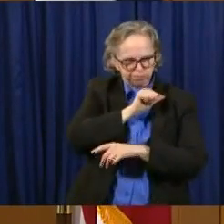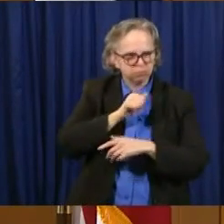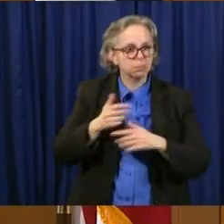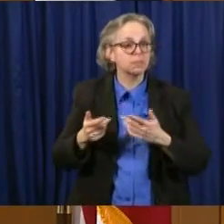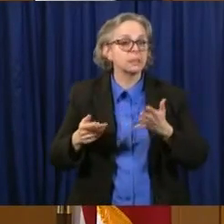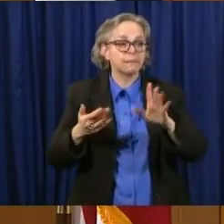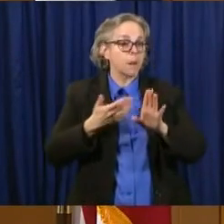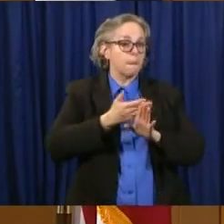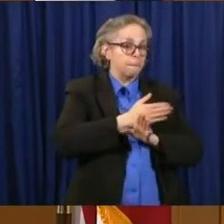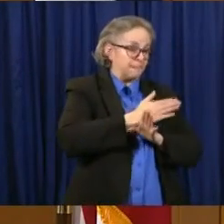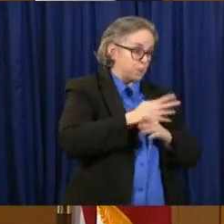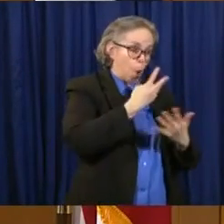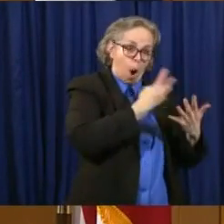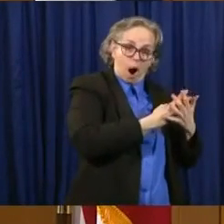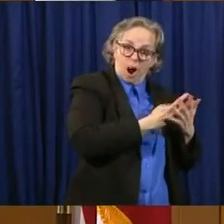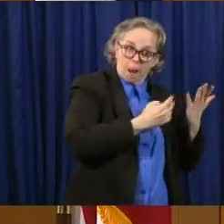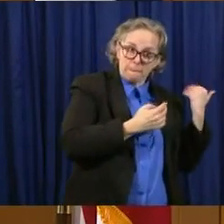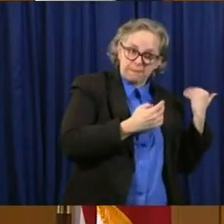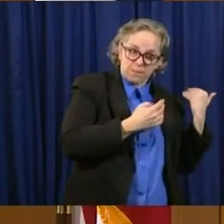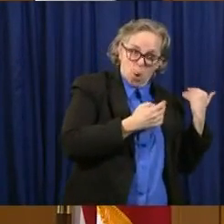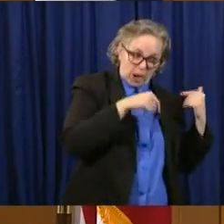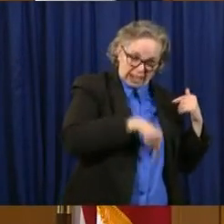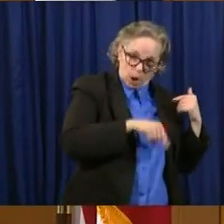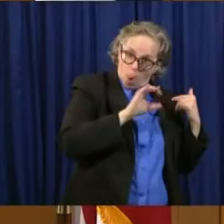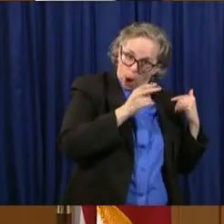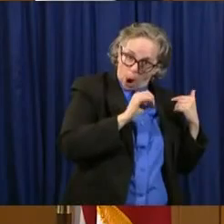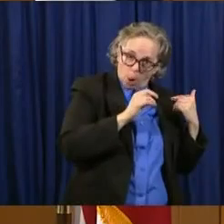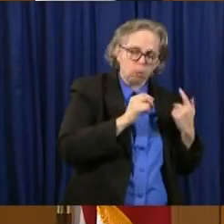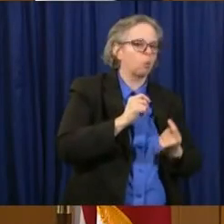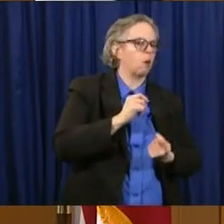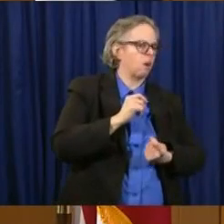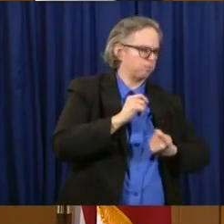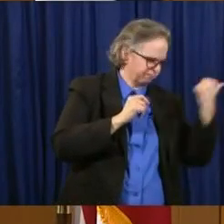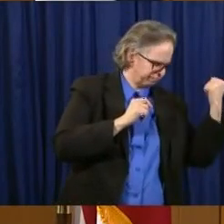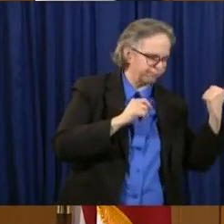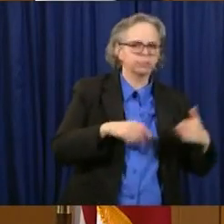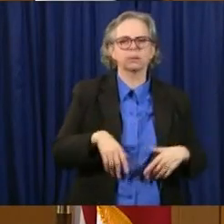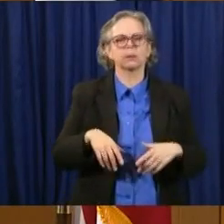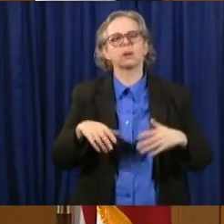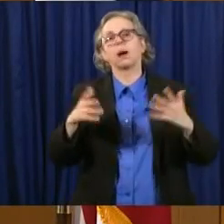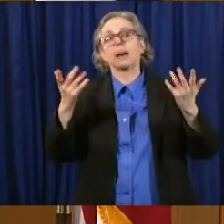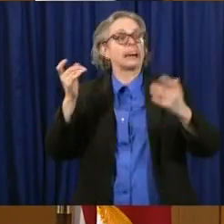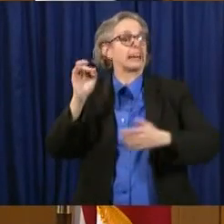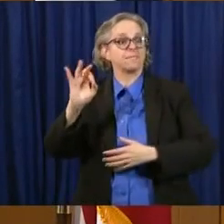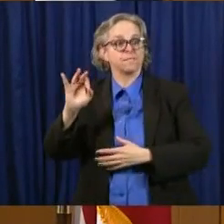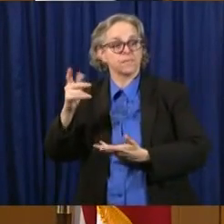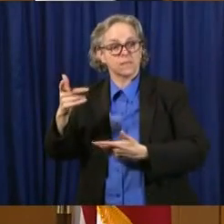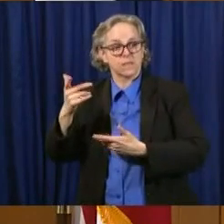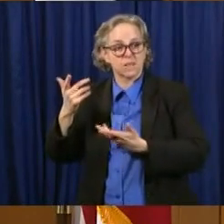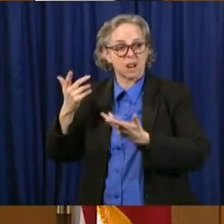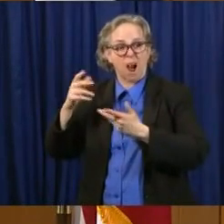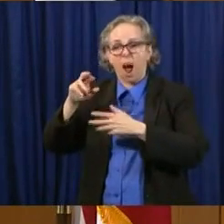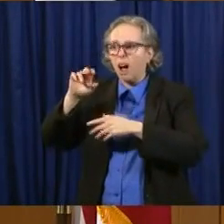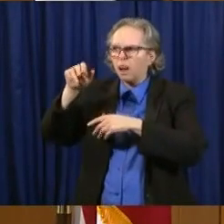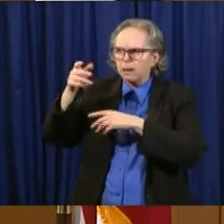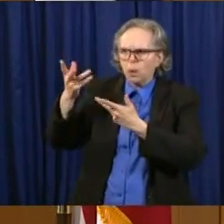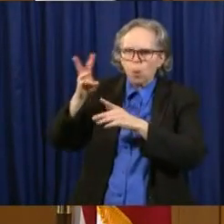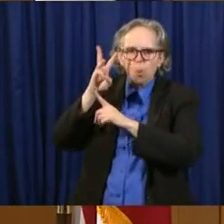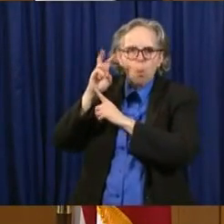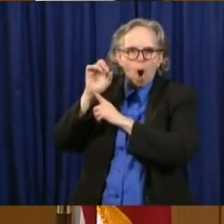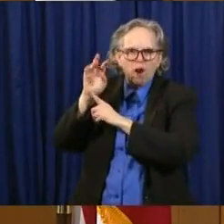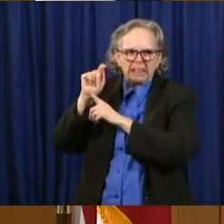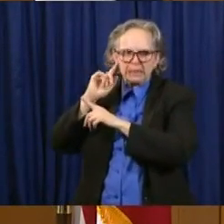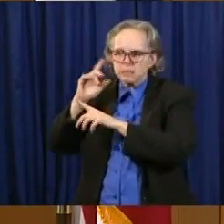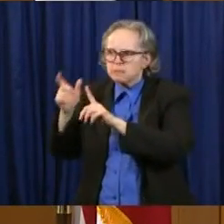Ohio, anyone who has an interstate, who is an interstate offender, or who have warrants or detainers on them, and those who have